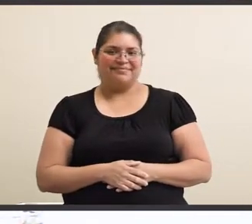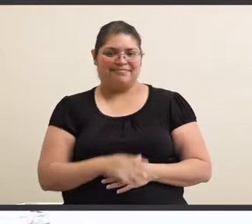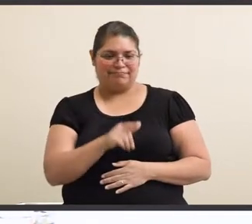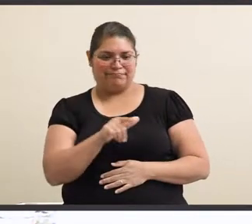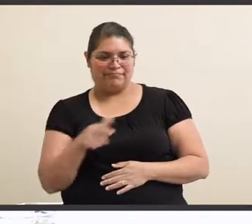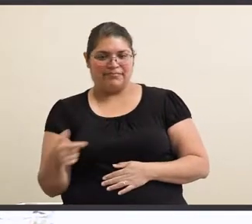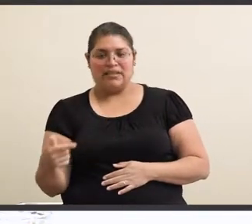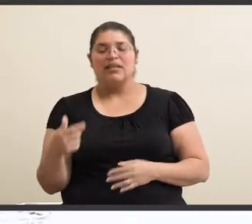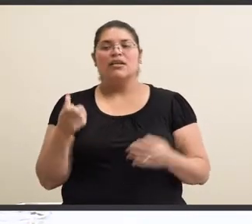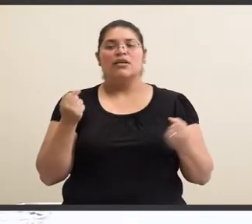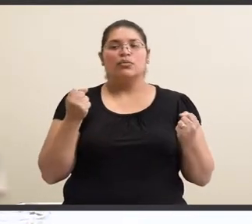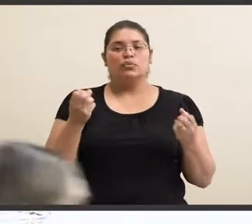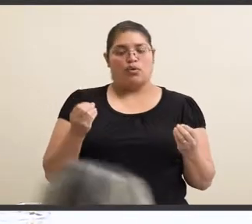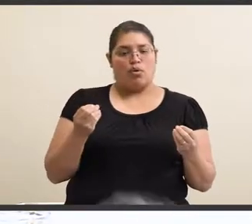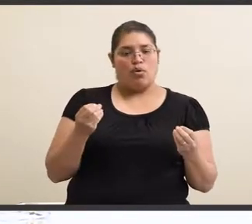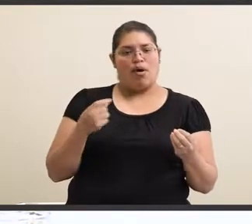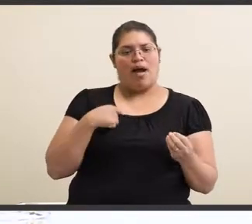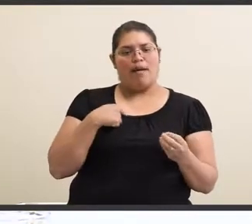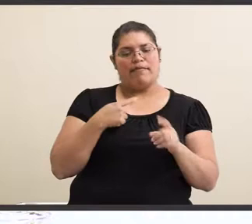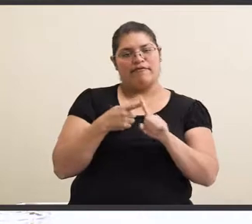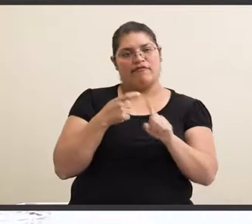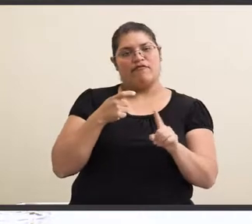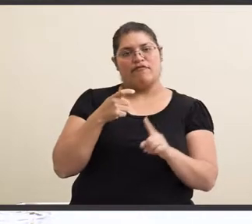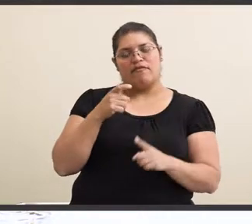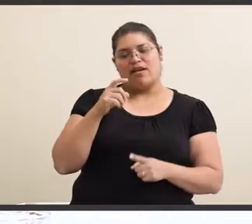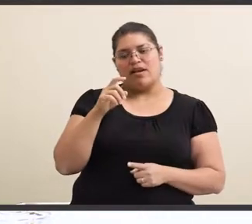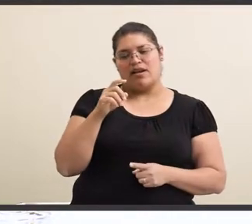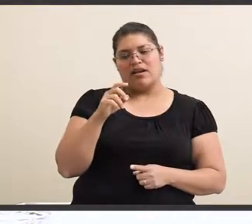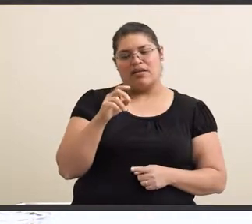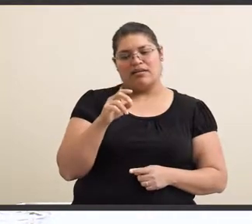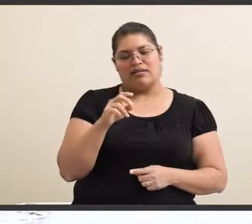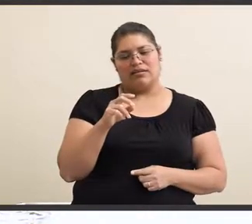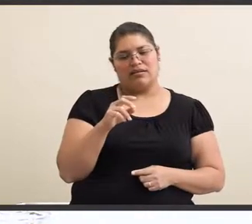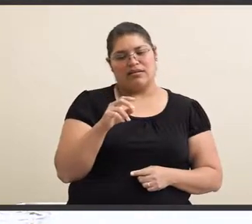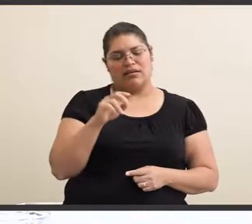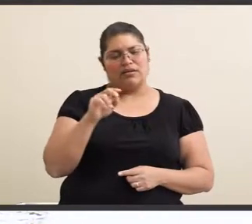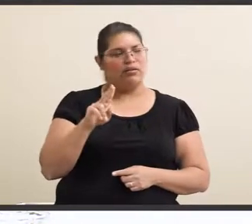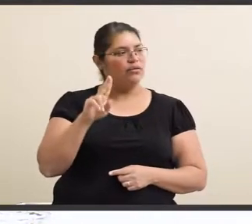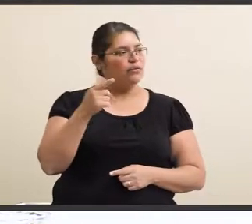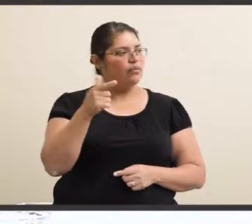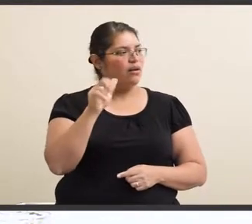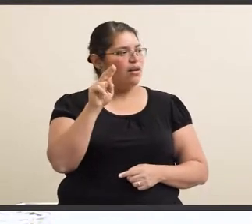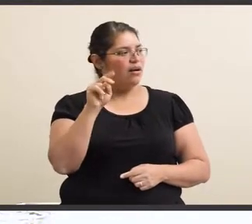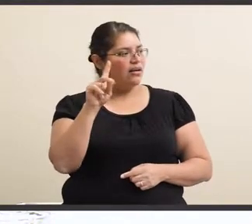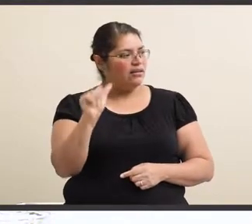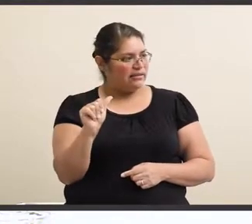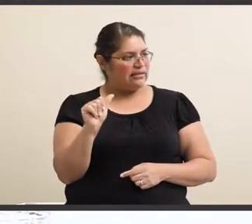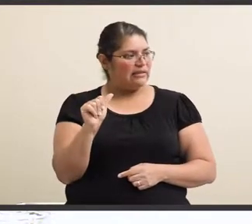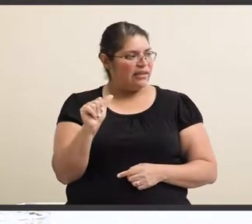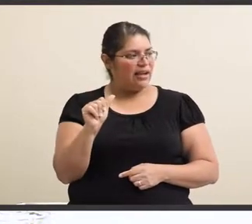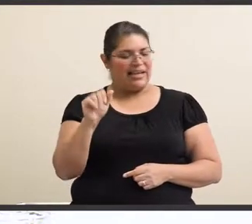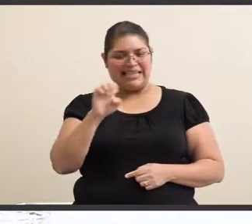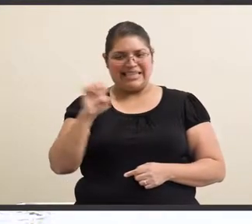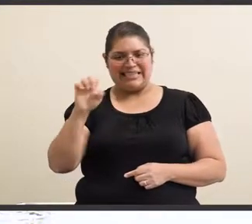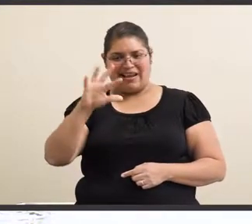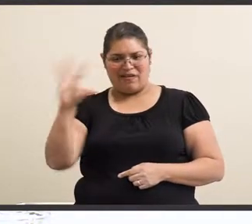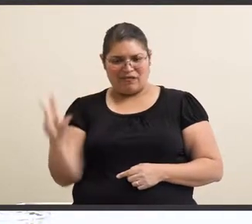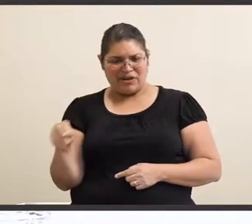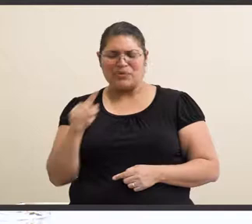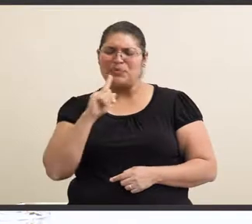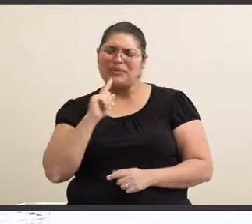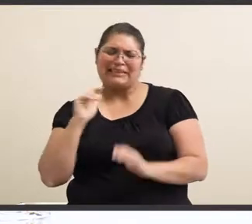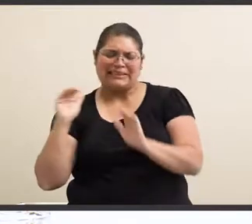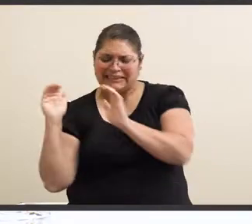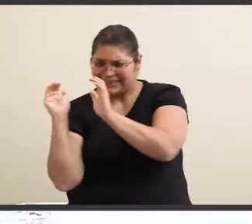So I'm originally from Rwanda, East Africa. For those of you who are not aware of it, it's a very